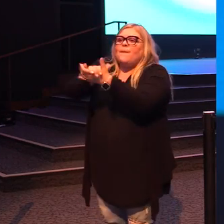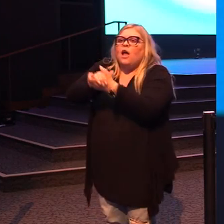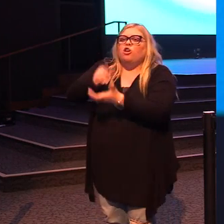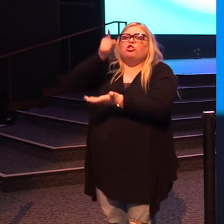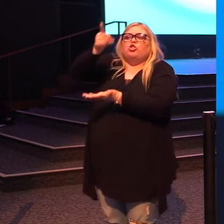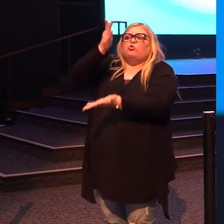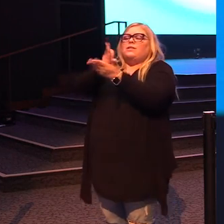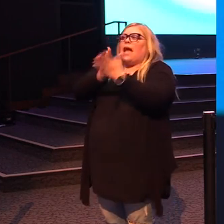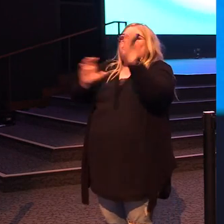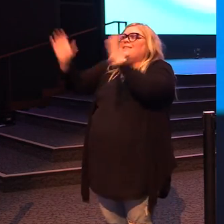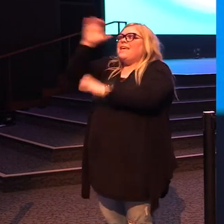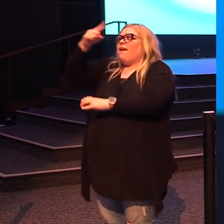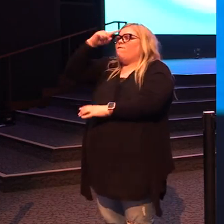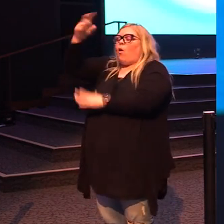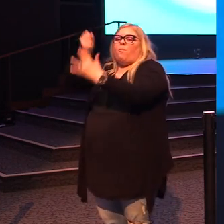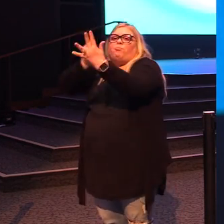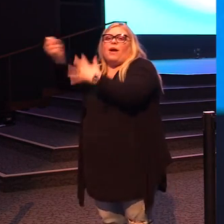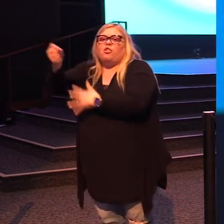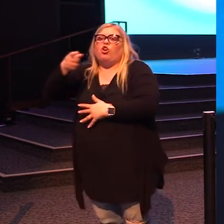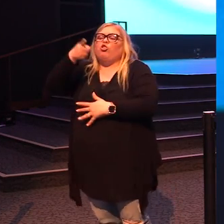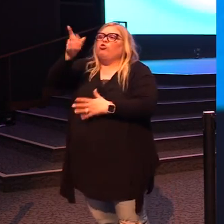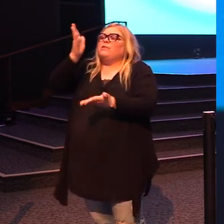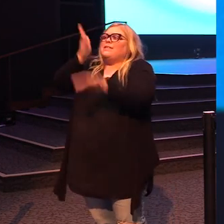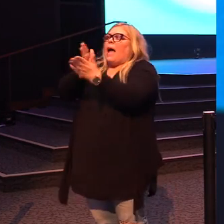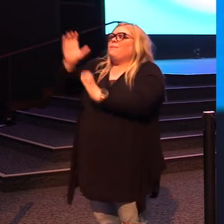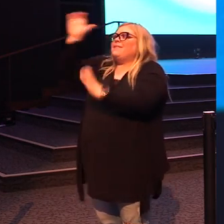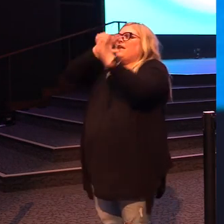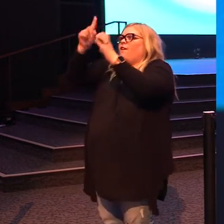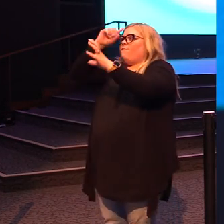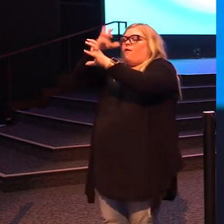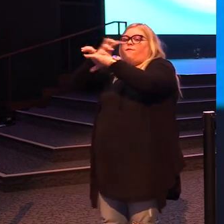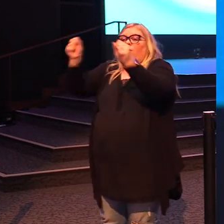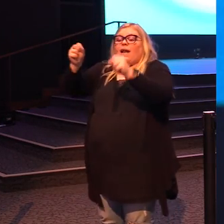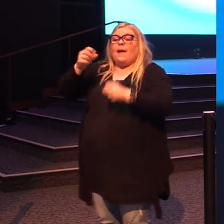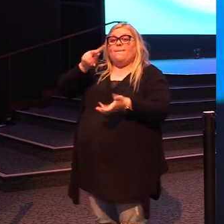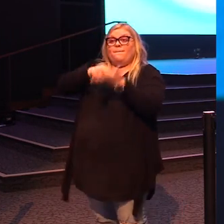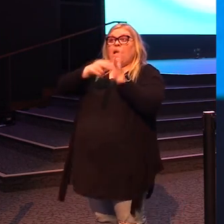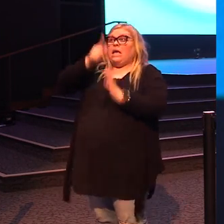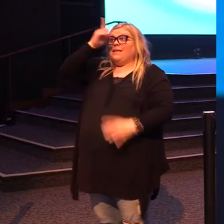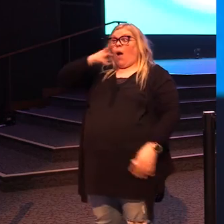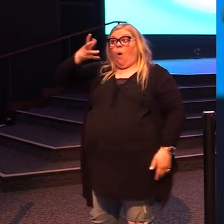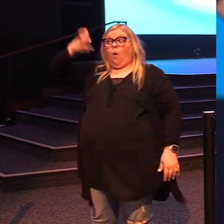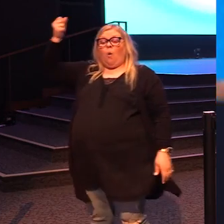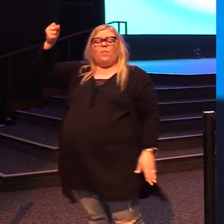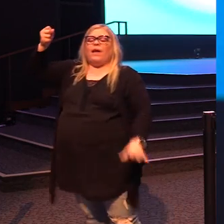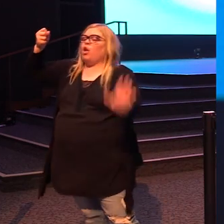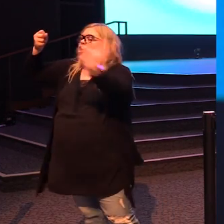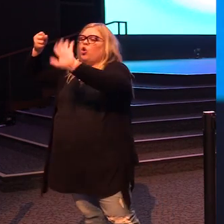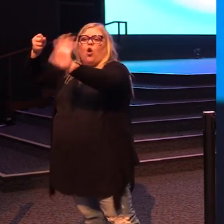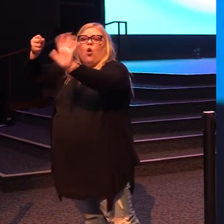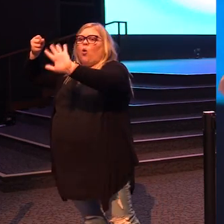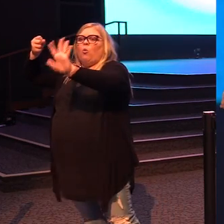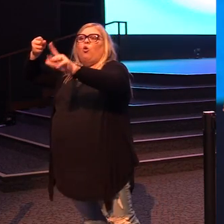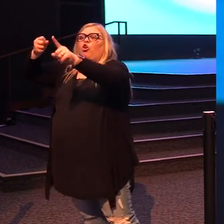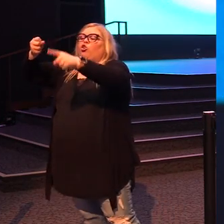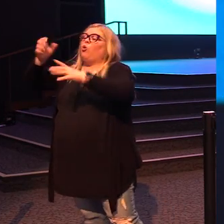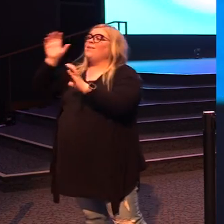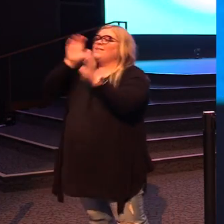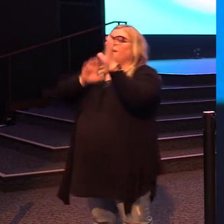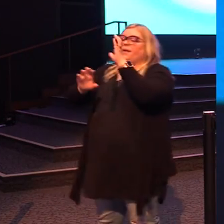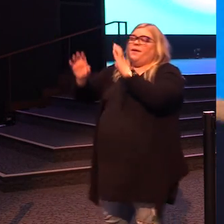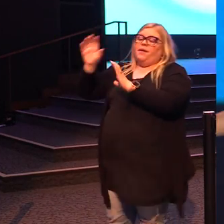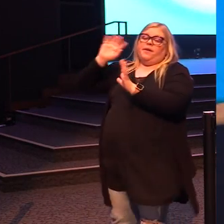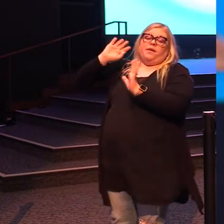stopped seeking a breakthrough. You've stopped seeking freedom. It's not that God's withholding it from you, but you've got to go seek.